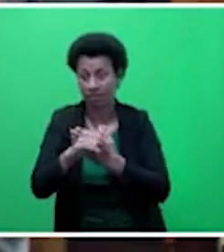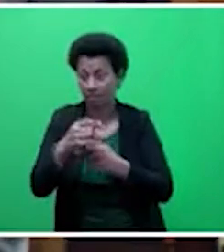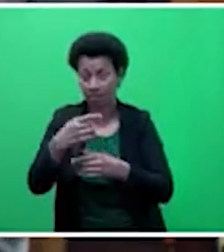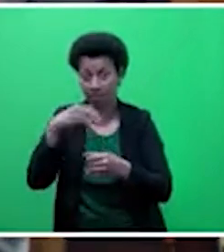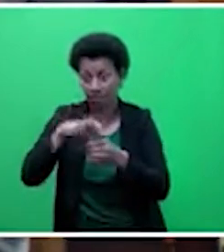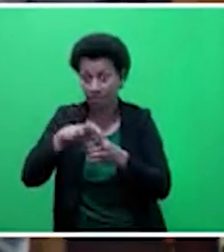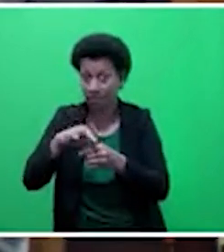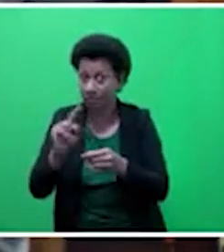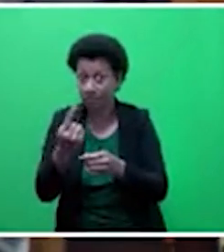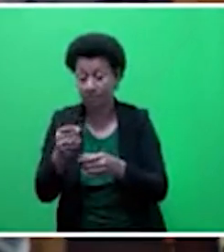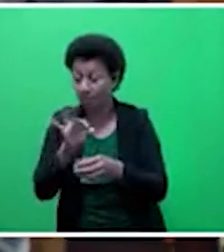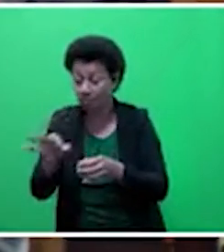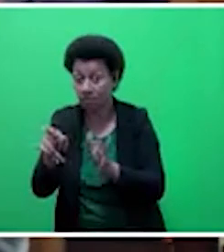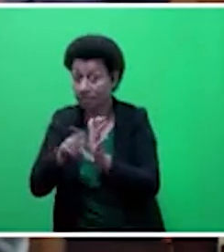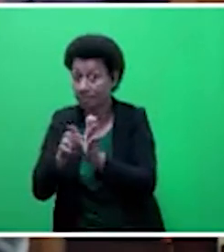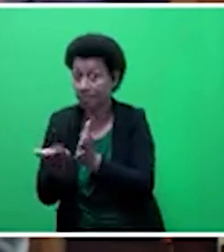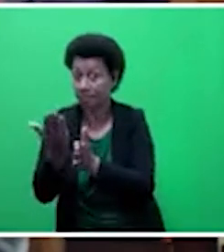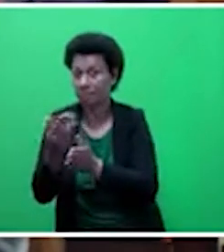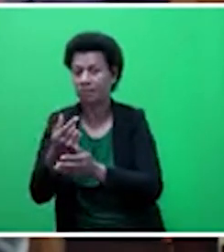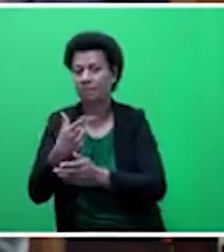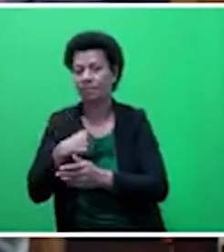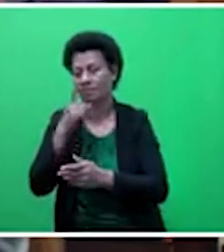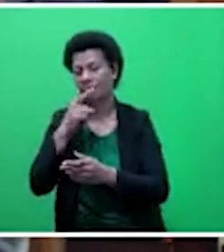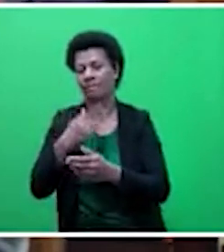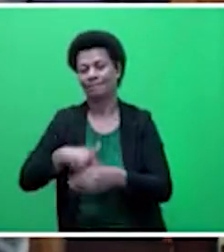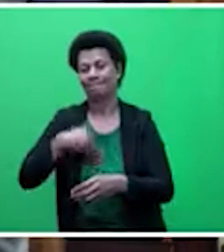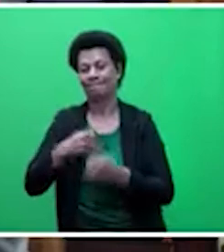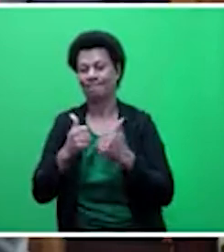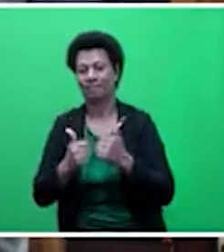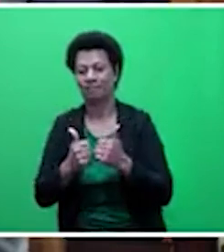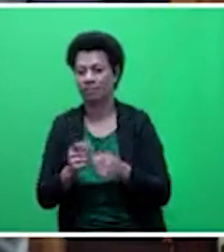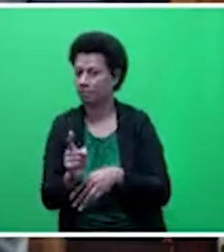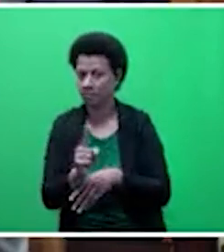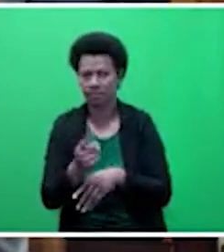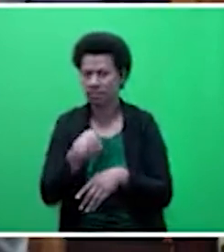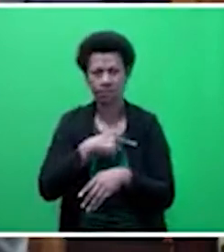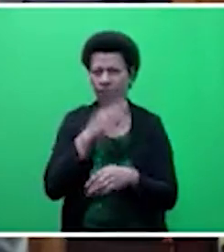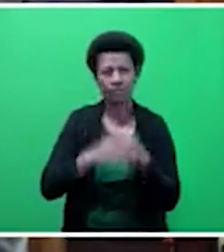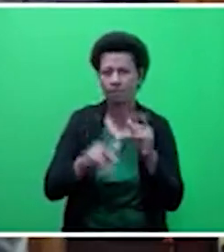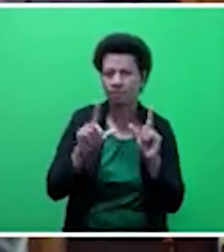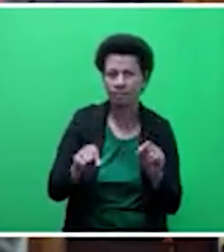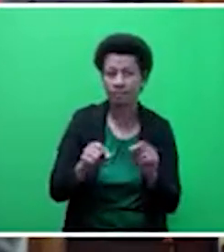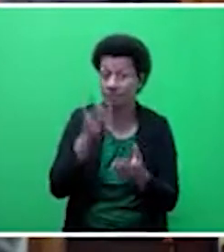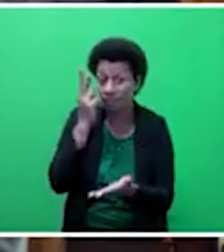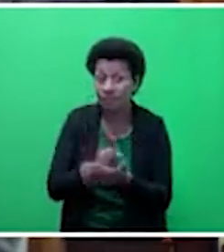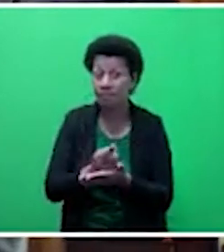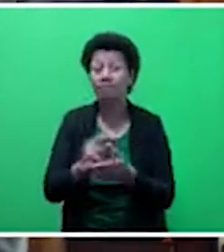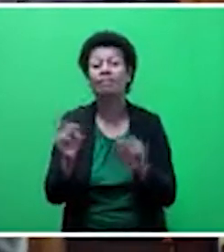Don't increase the price. The public will feel good about it. But we didn't do that. Mr. Speaker, sir, the fact of the matter is this.